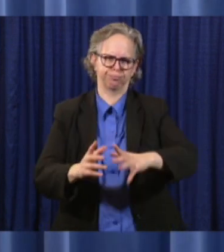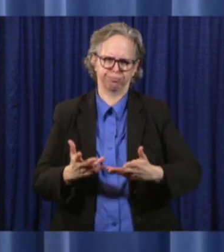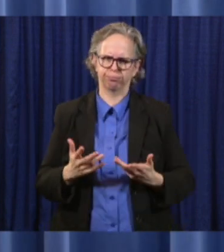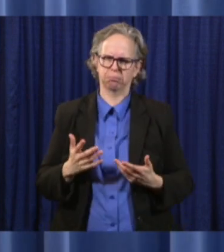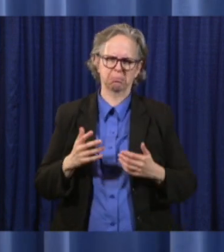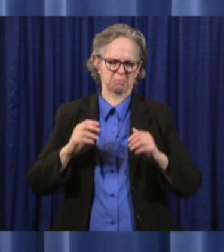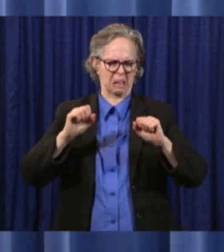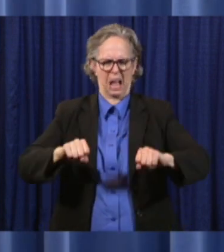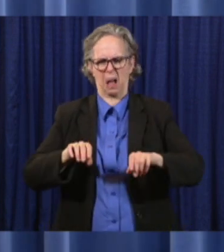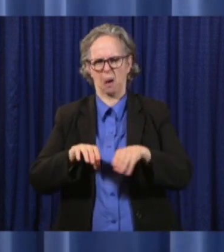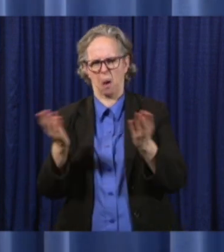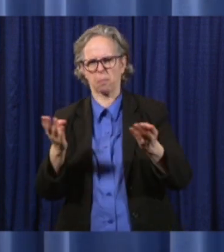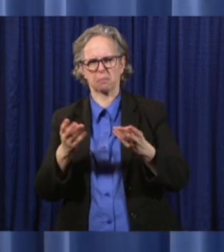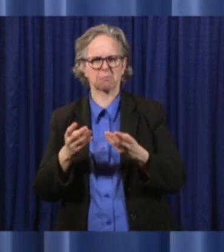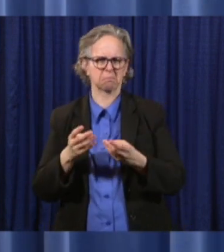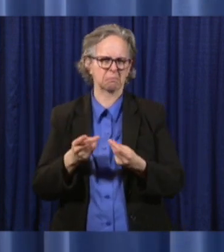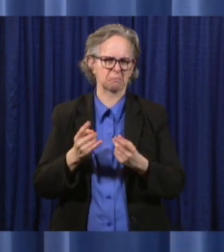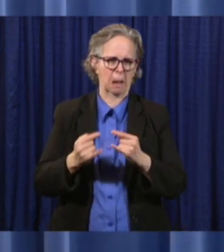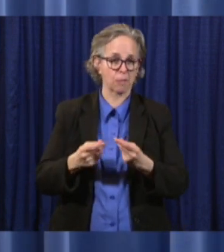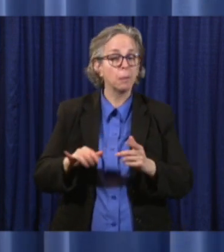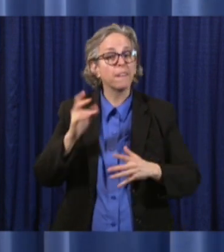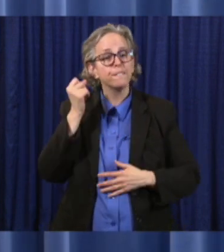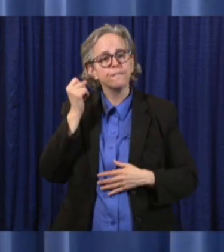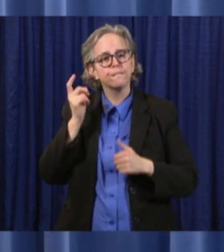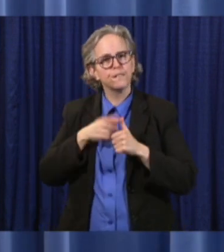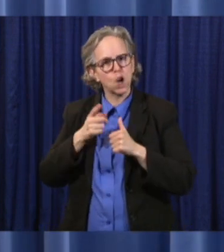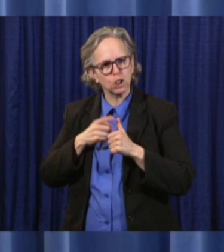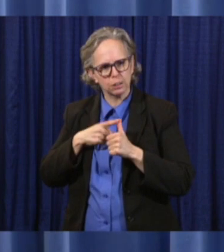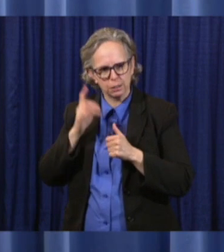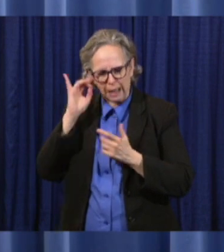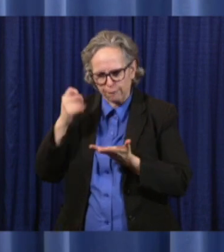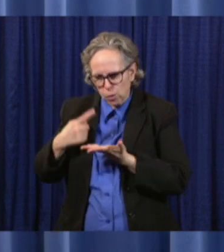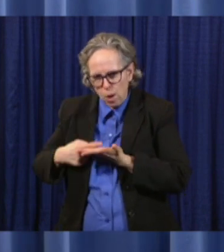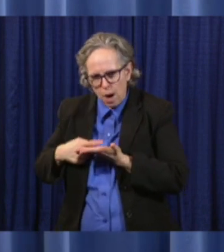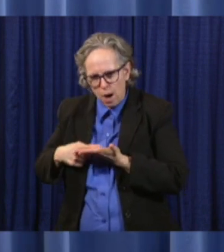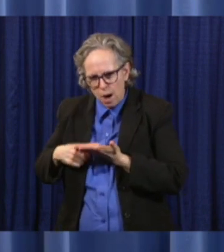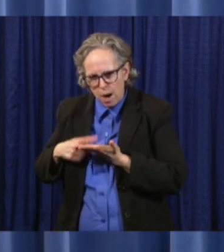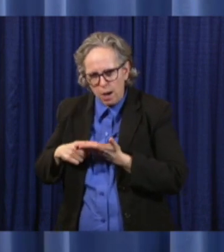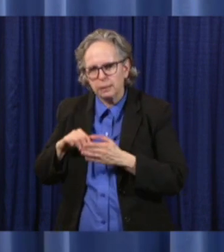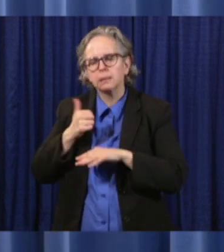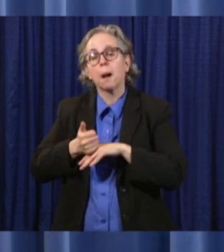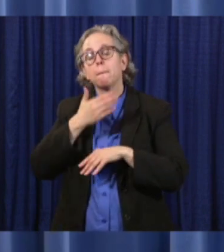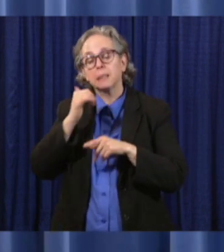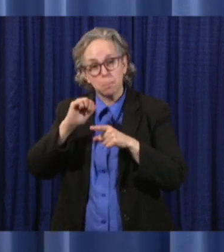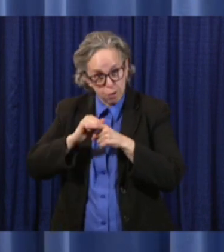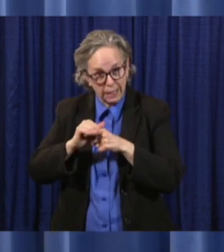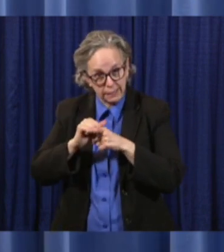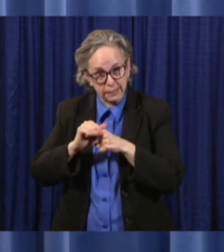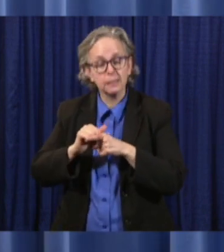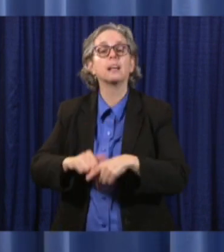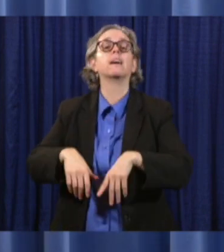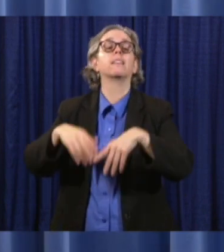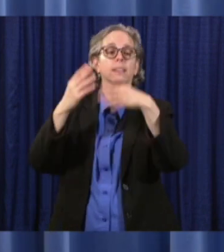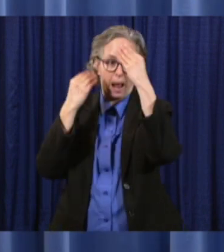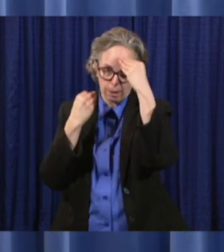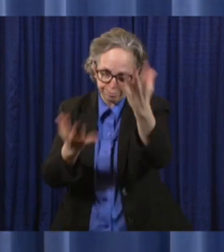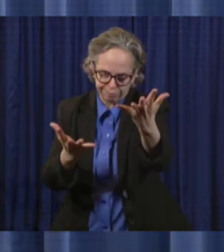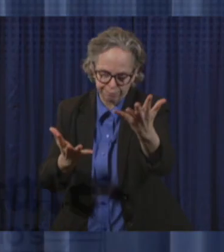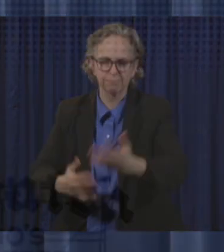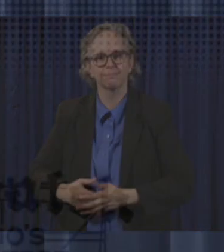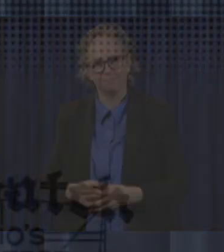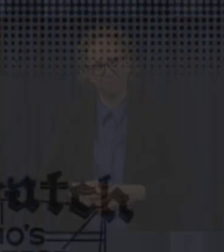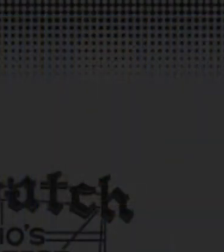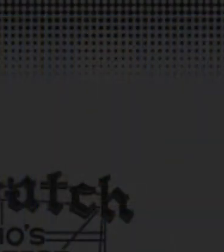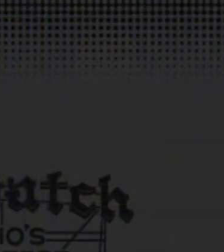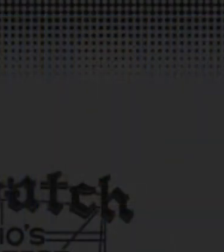people to be able to do that. We just got to pull this group together, have them come up with the best practices, and then announce that. And again, this is the